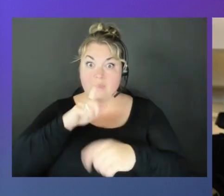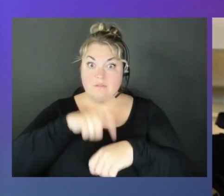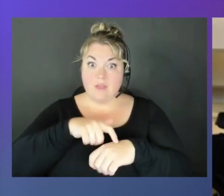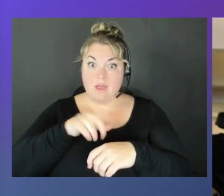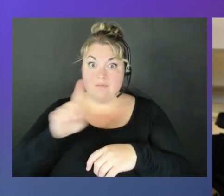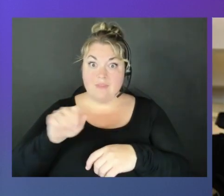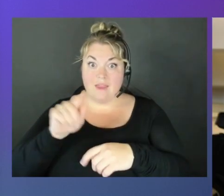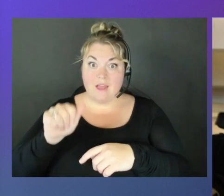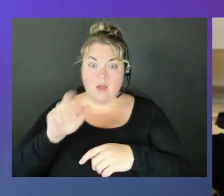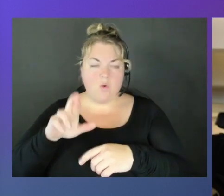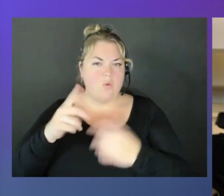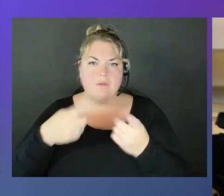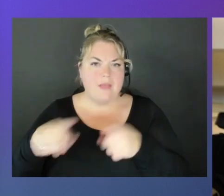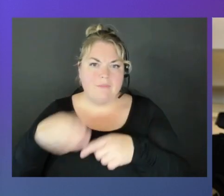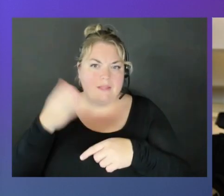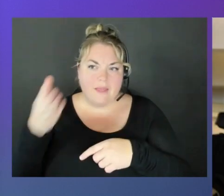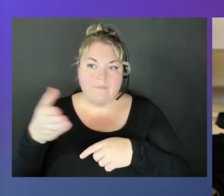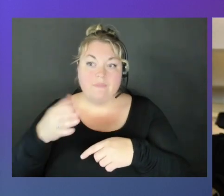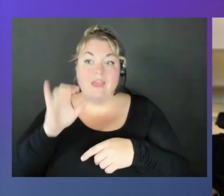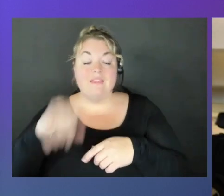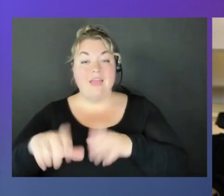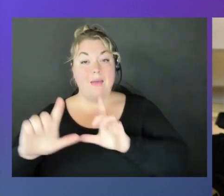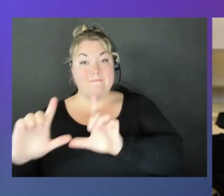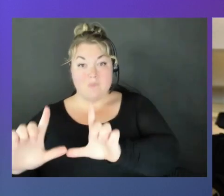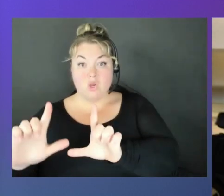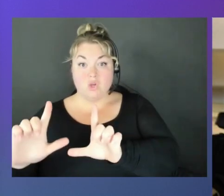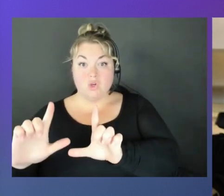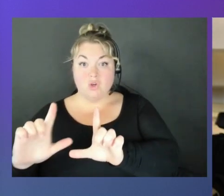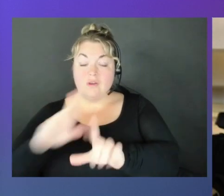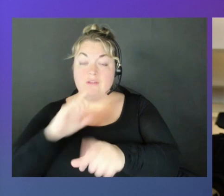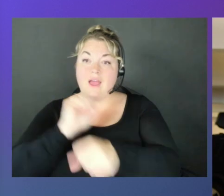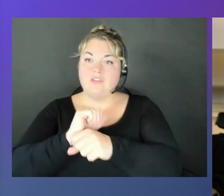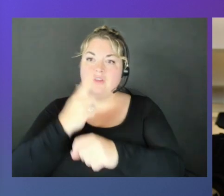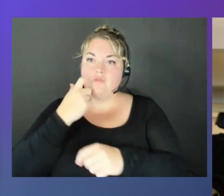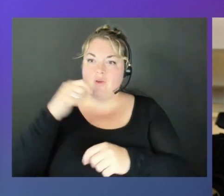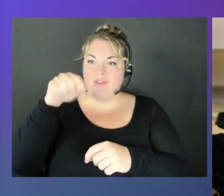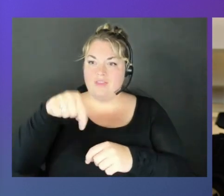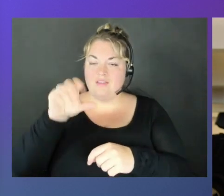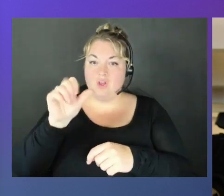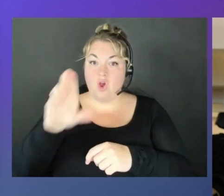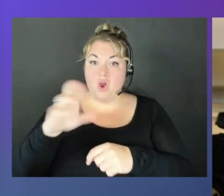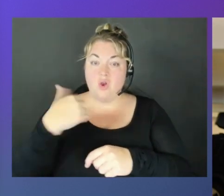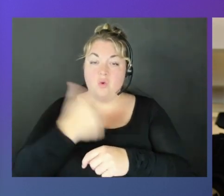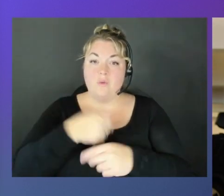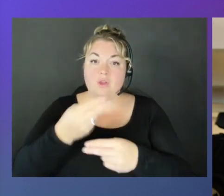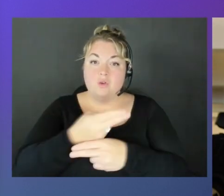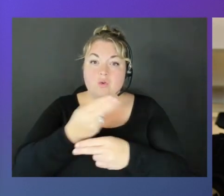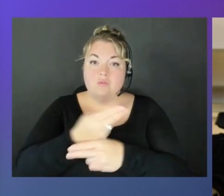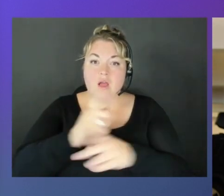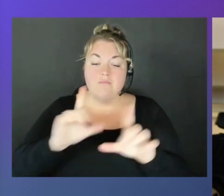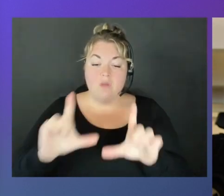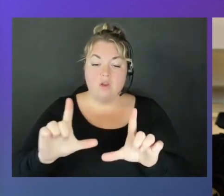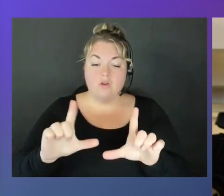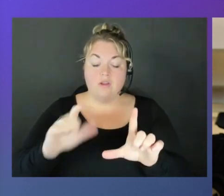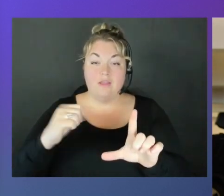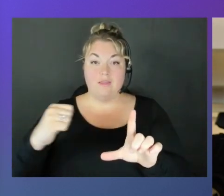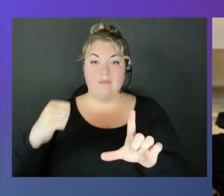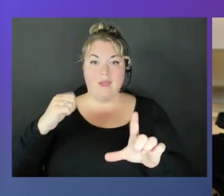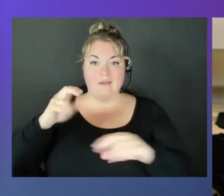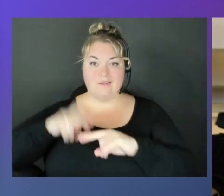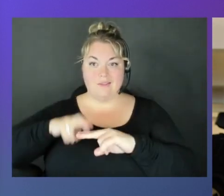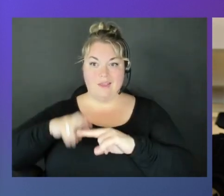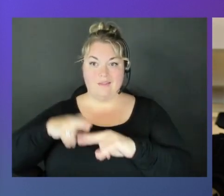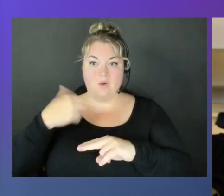what's happening there? Yes. That monitor, essentially for this test car, we installed a monitor in the backseat so that we